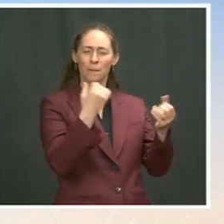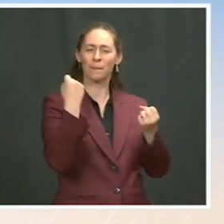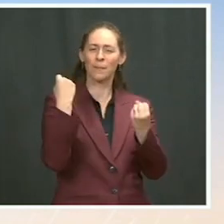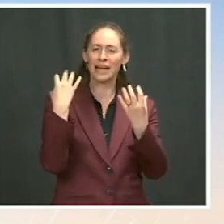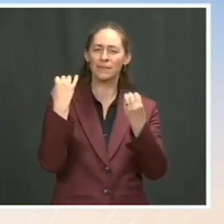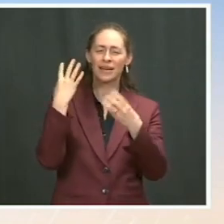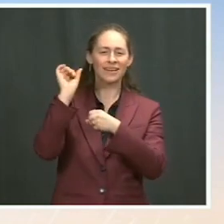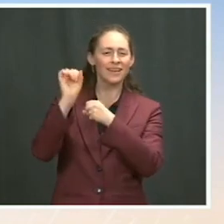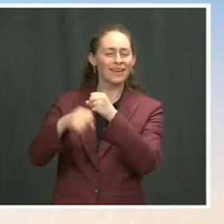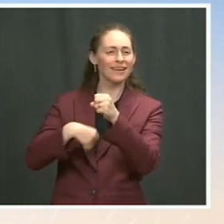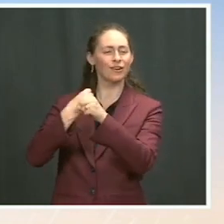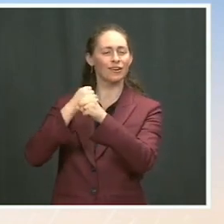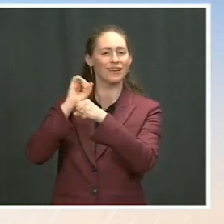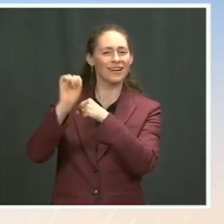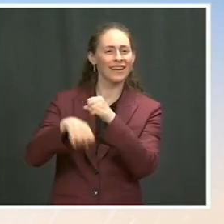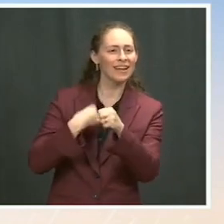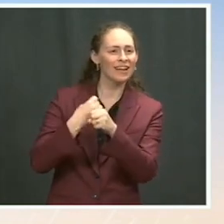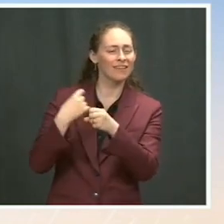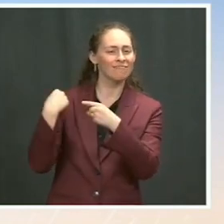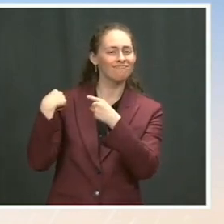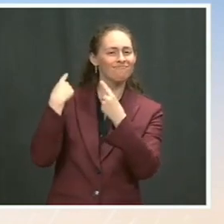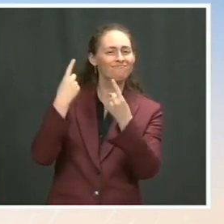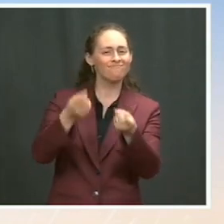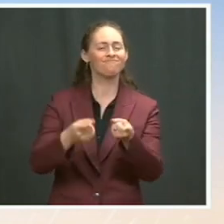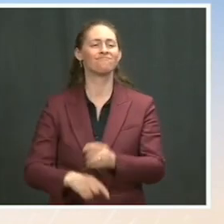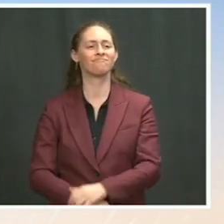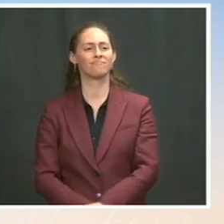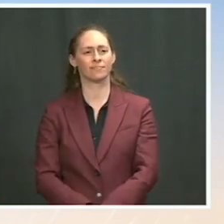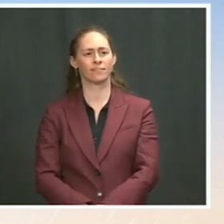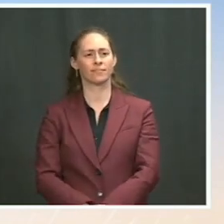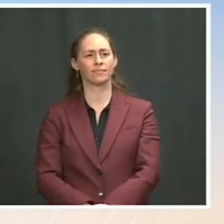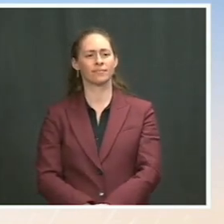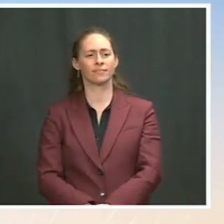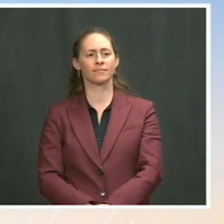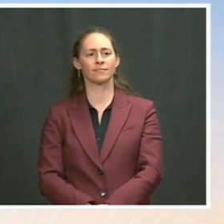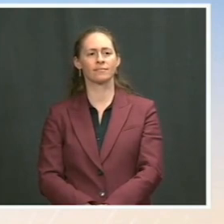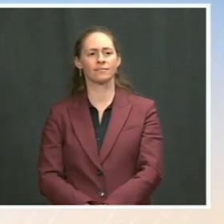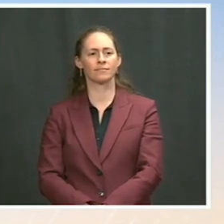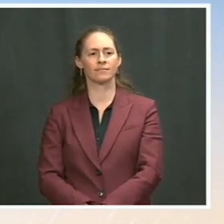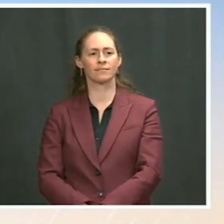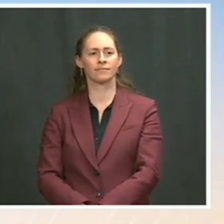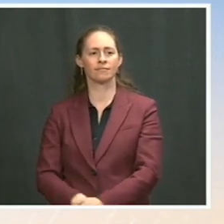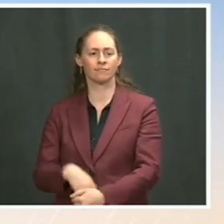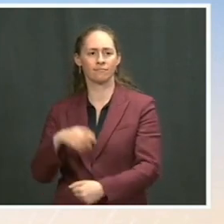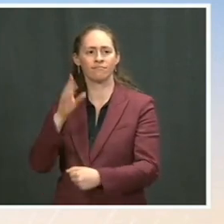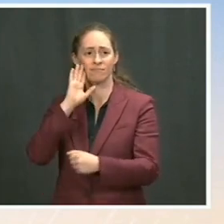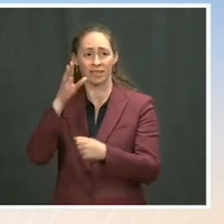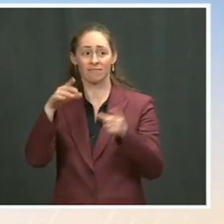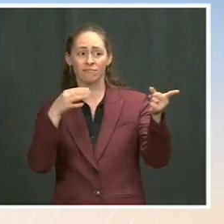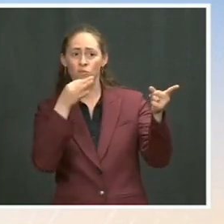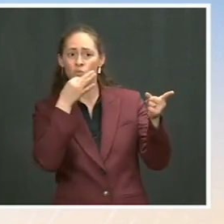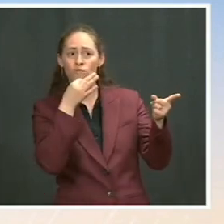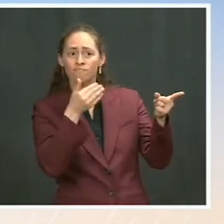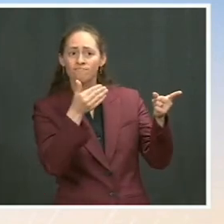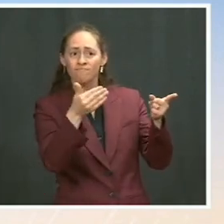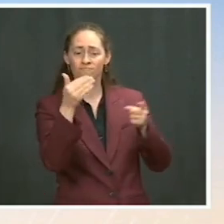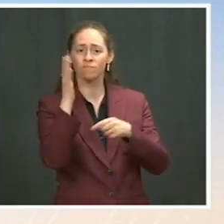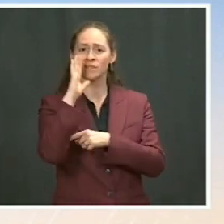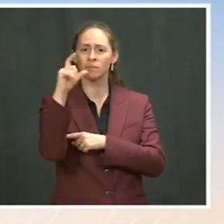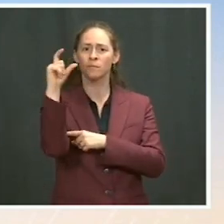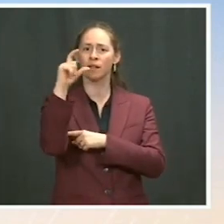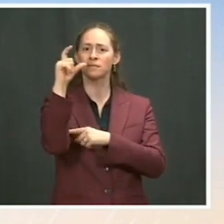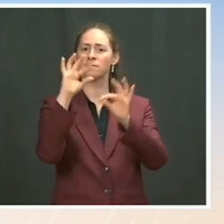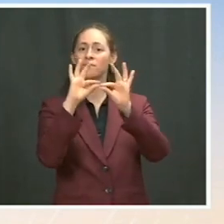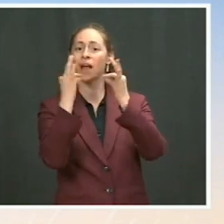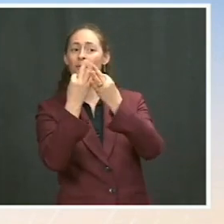In the coming days, as Muslims gather with family and friends to celebrate Eid, and Jews join together to mark the beginning